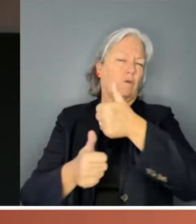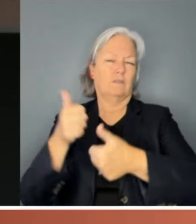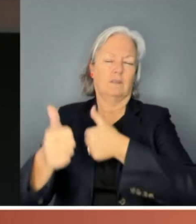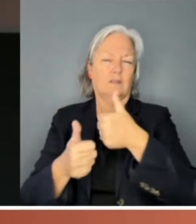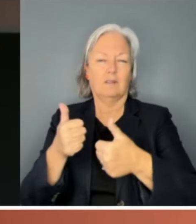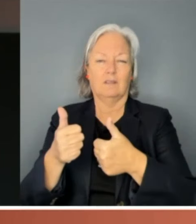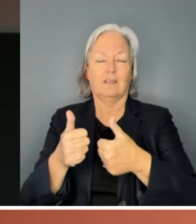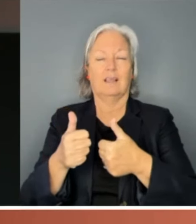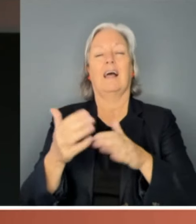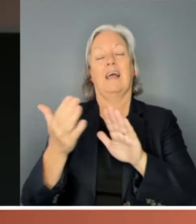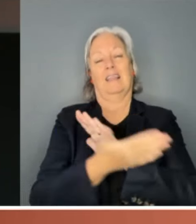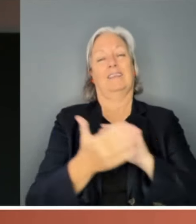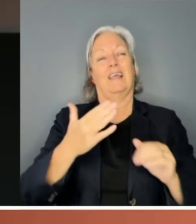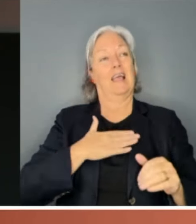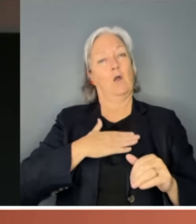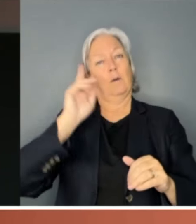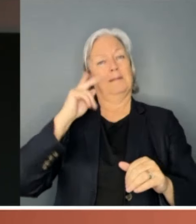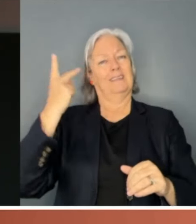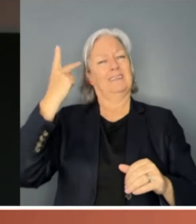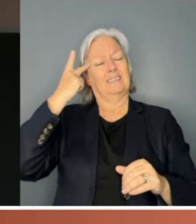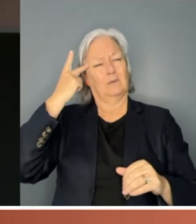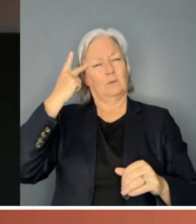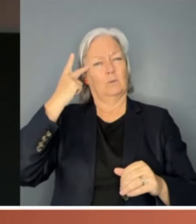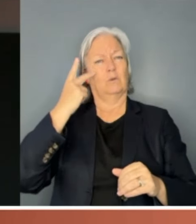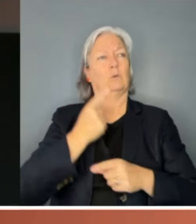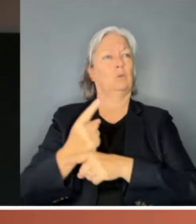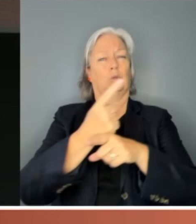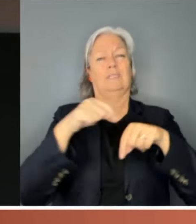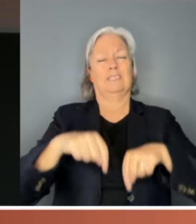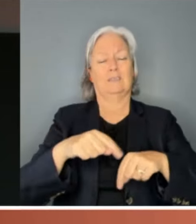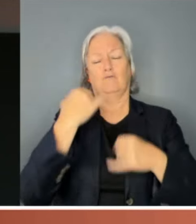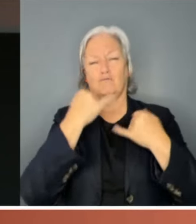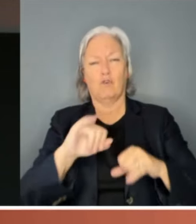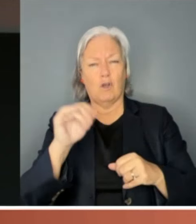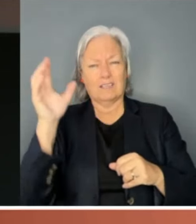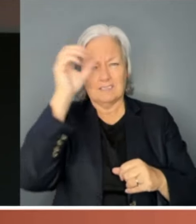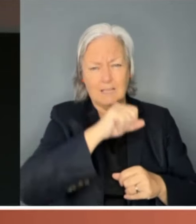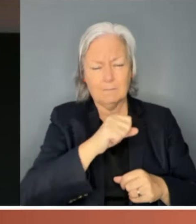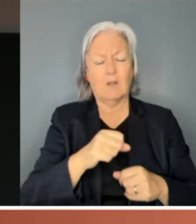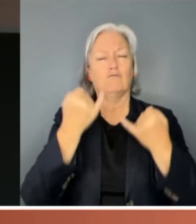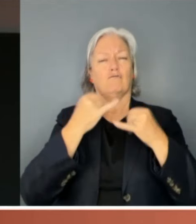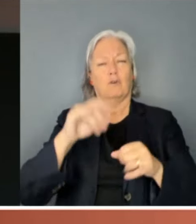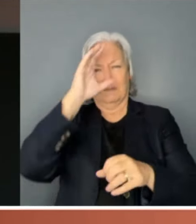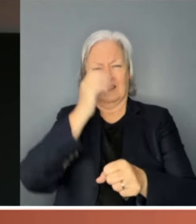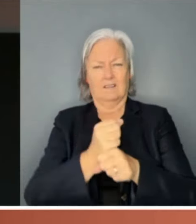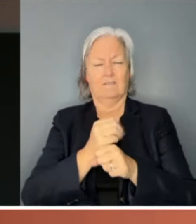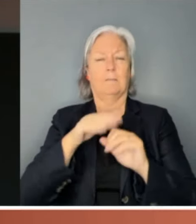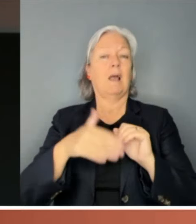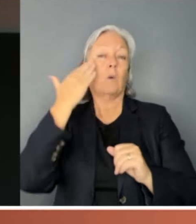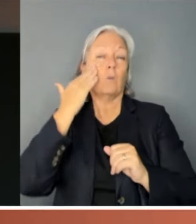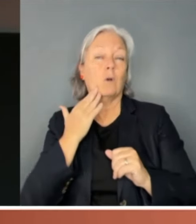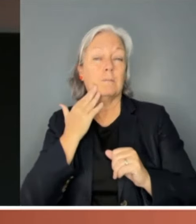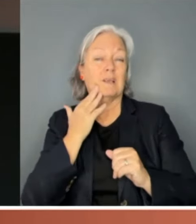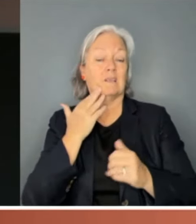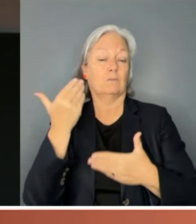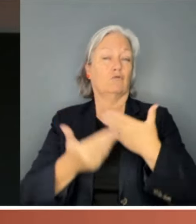discourse currently in Australia. That incorrect assumption and false beliefs about women's progress continue